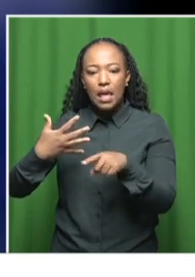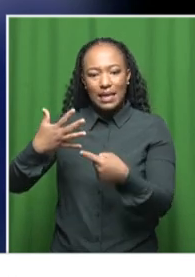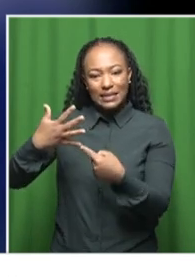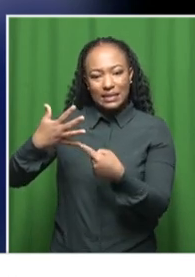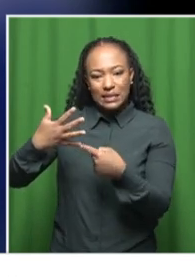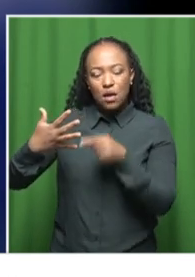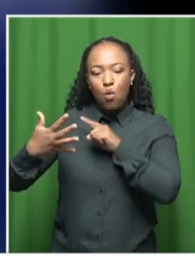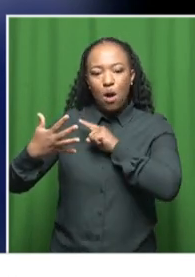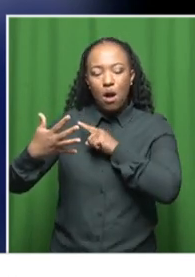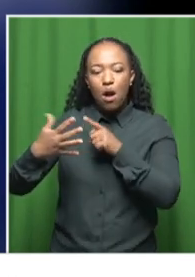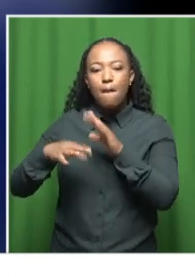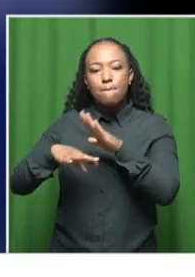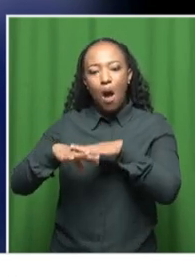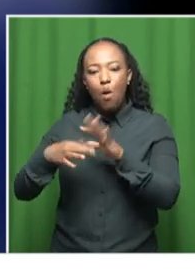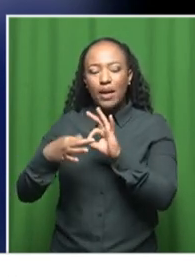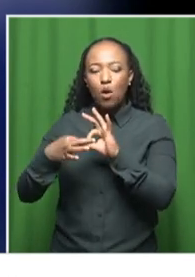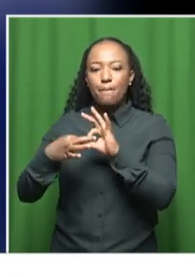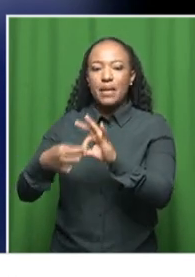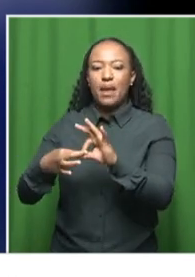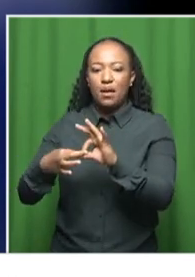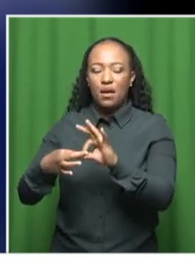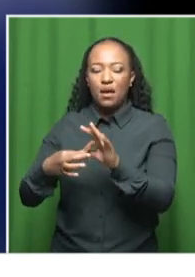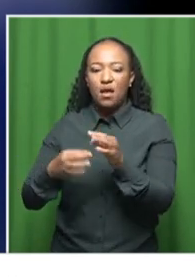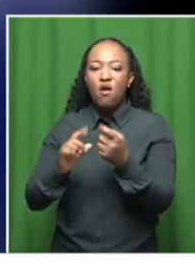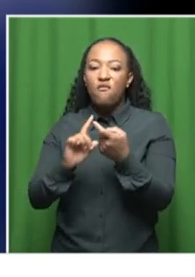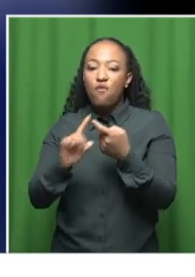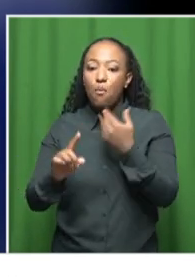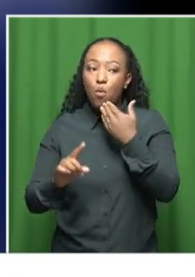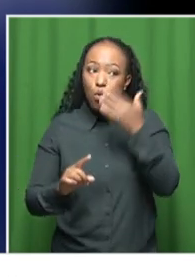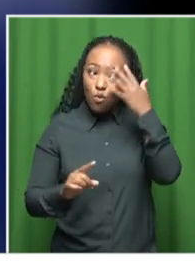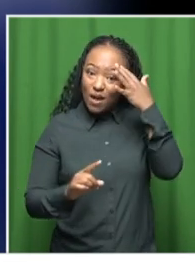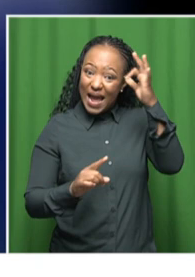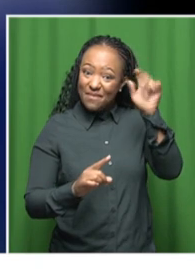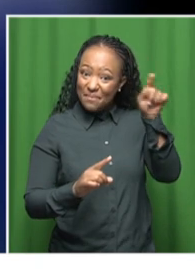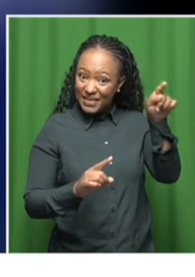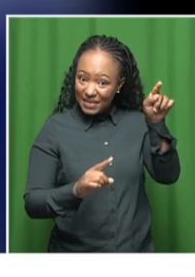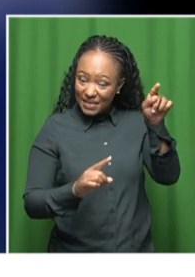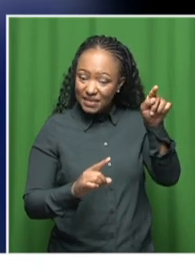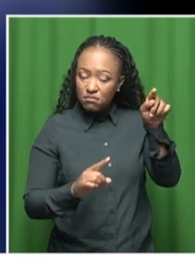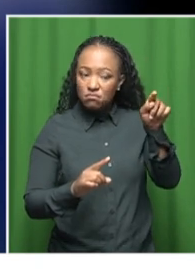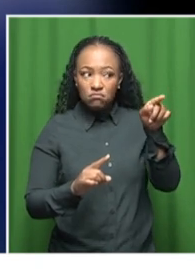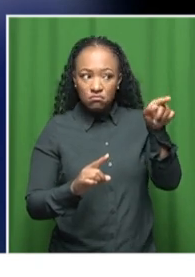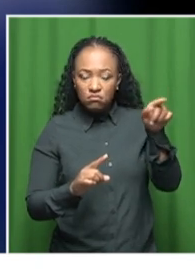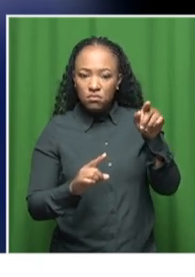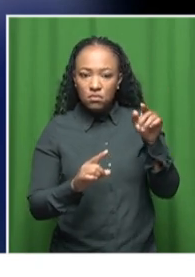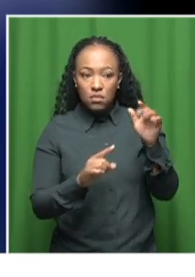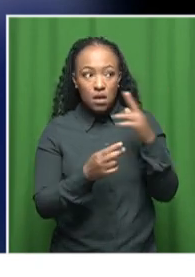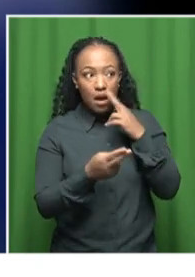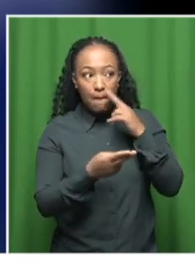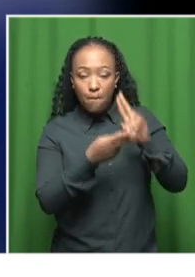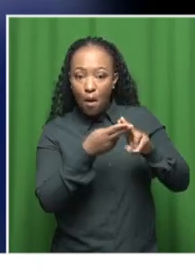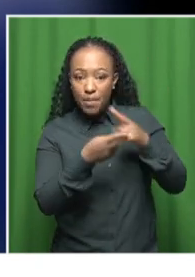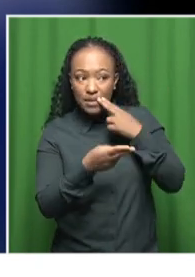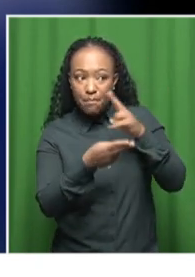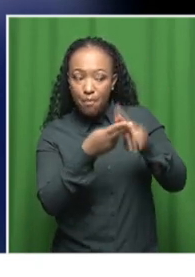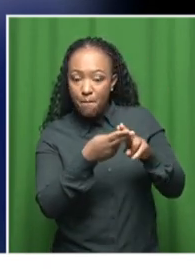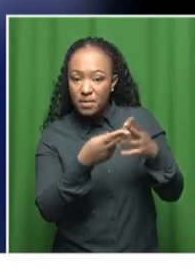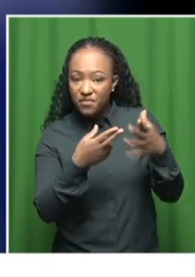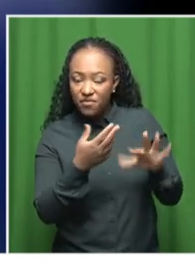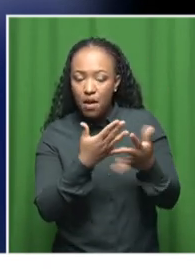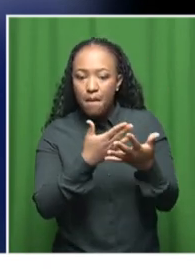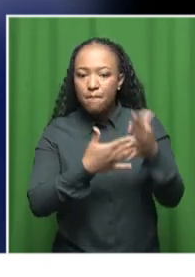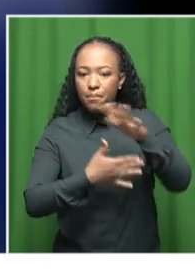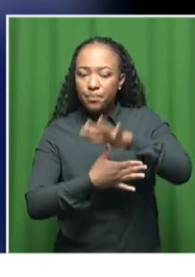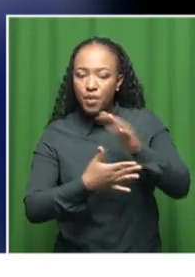commitment from government in terms of really applying what they are promising in terms of prioritizing